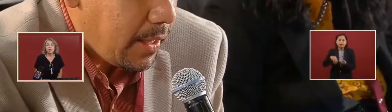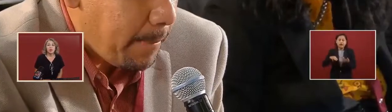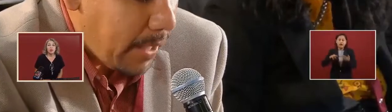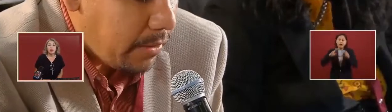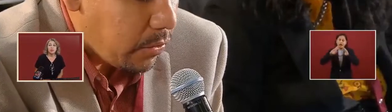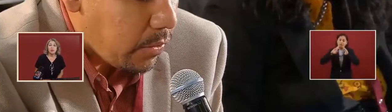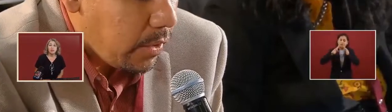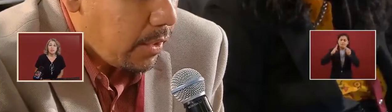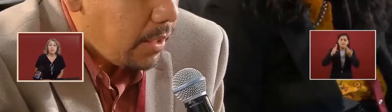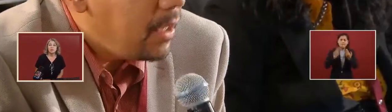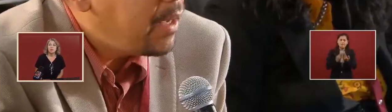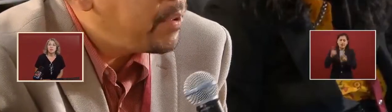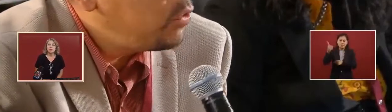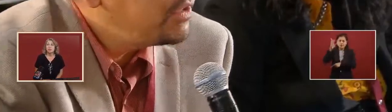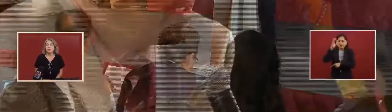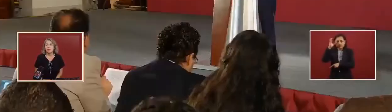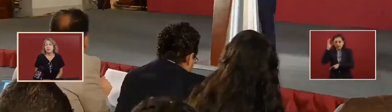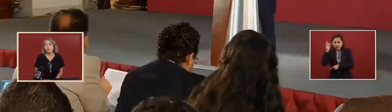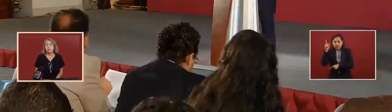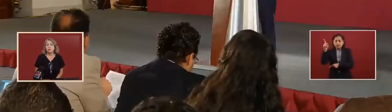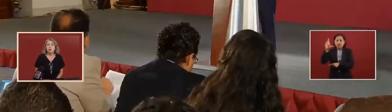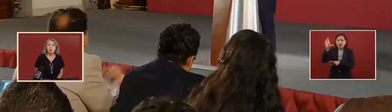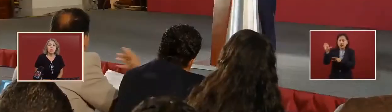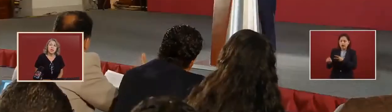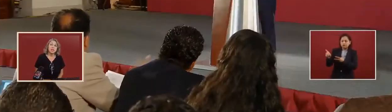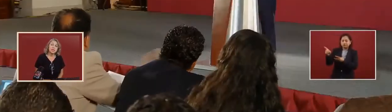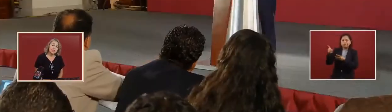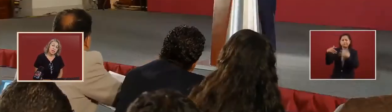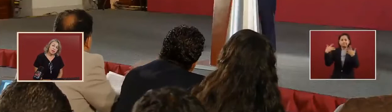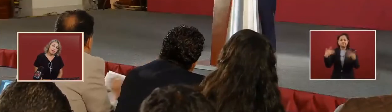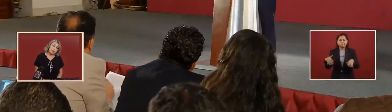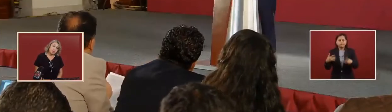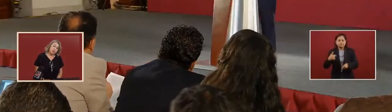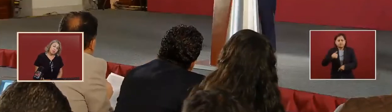orient and from the middle east